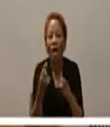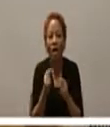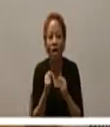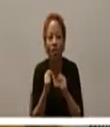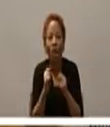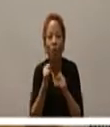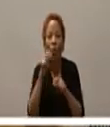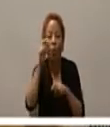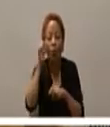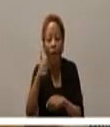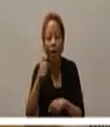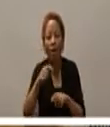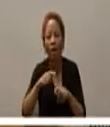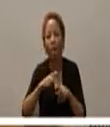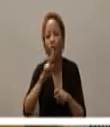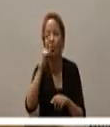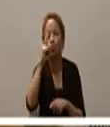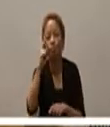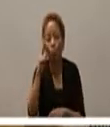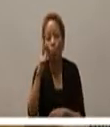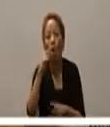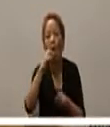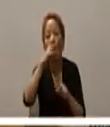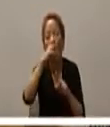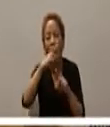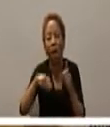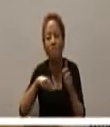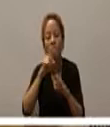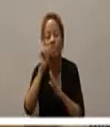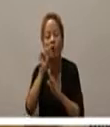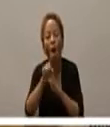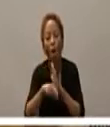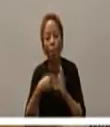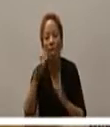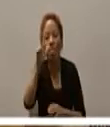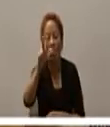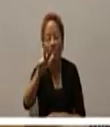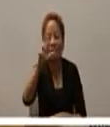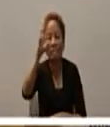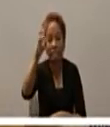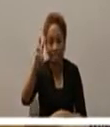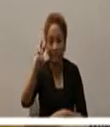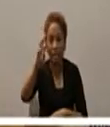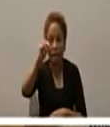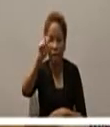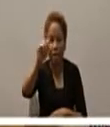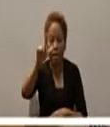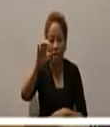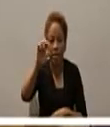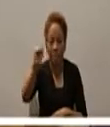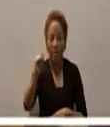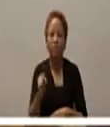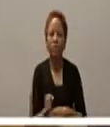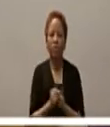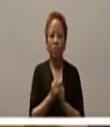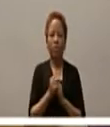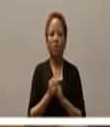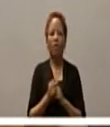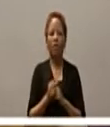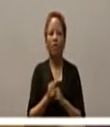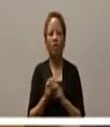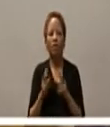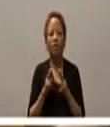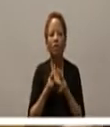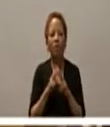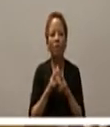took two and a half hours 36 miles so you can imagine how rough the road was and everything later on the